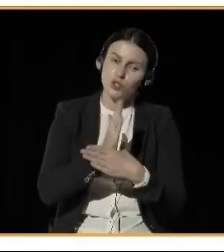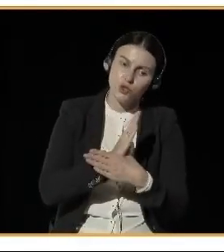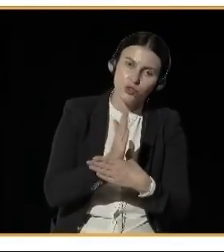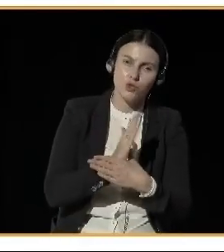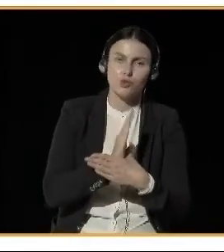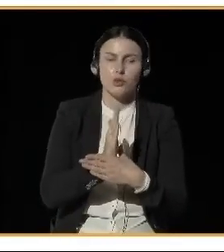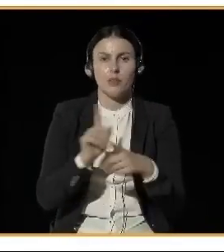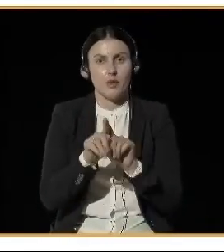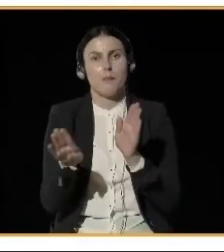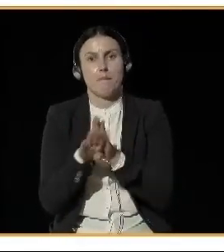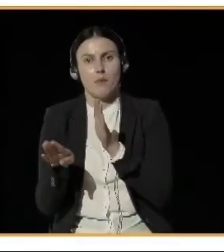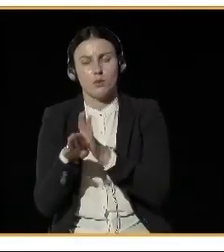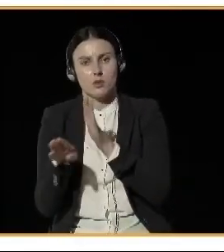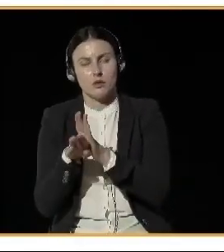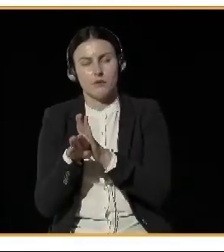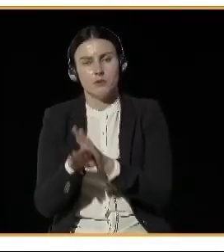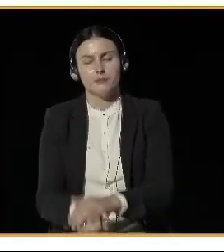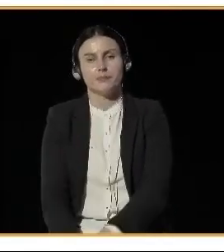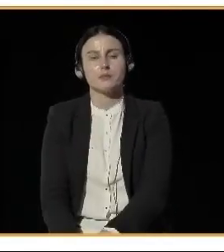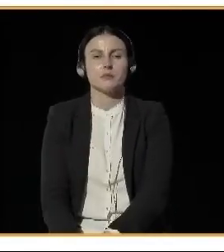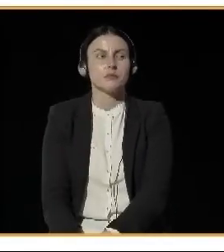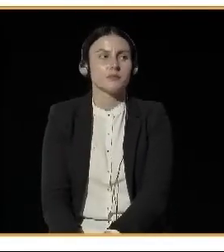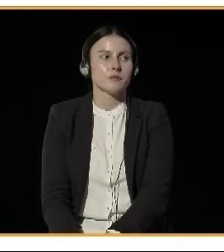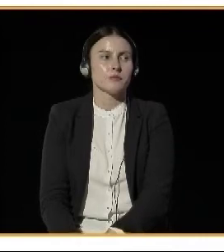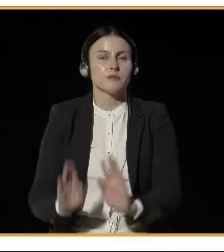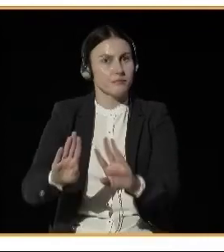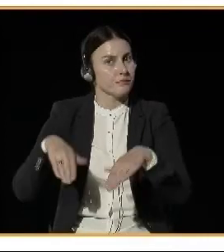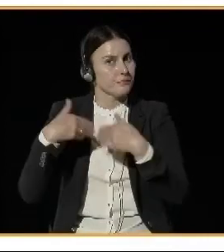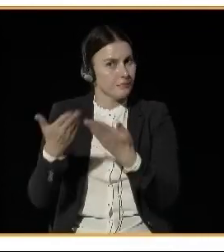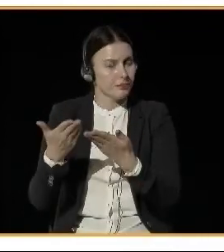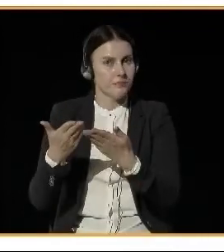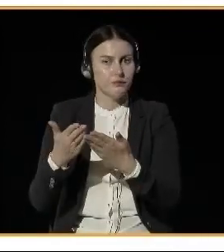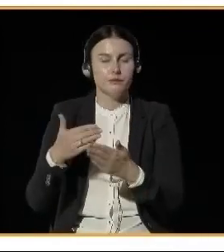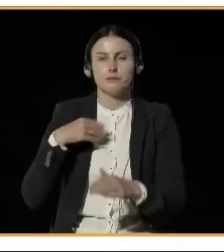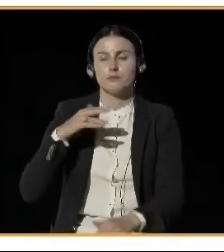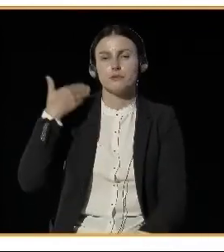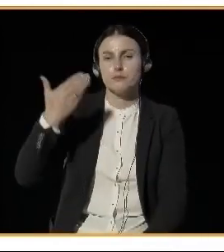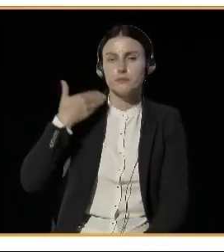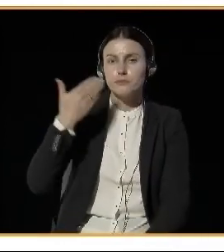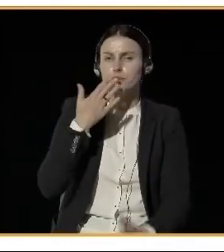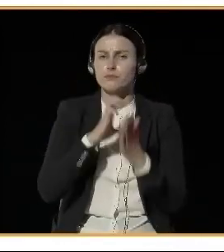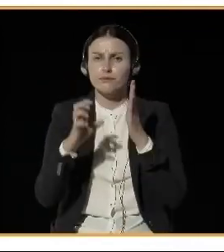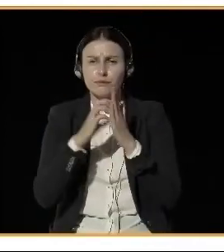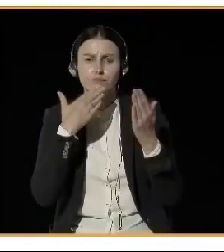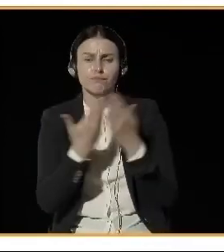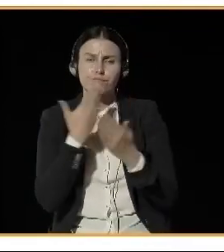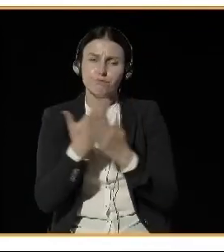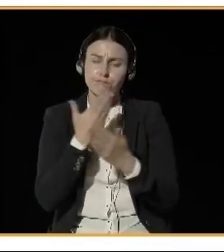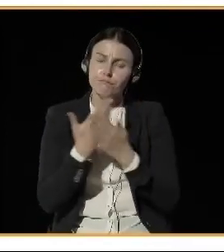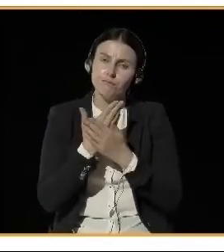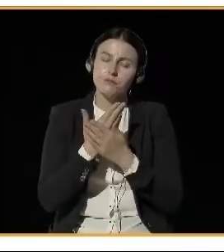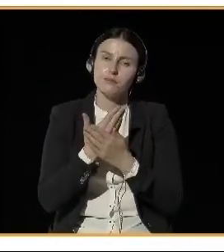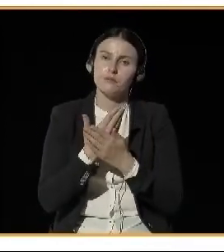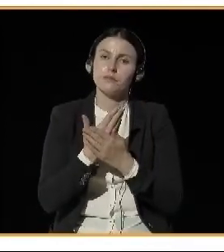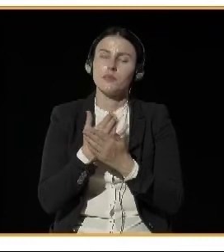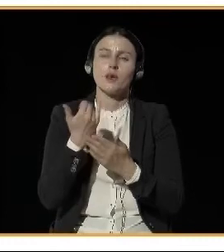on air quality because we believe that starting early, you get the thought across to